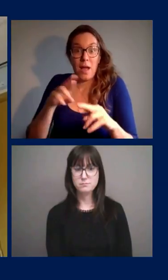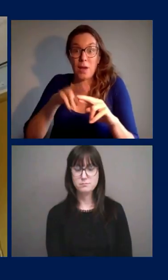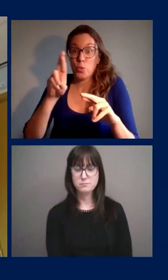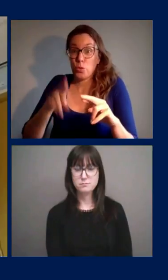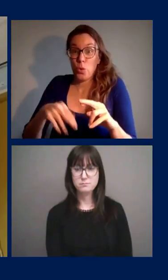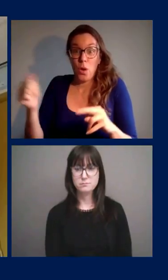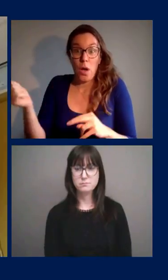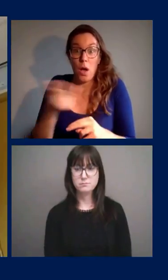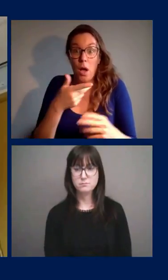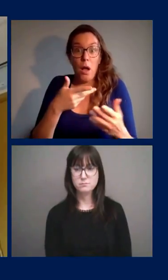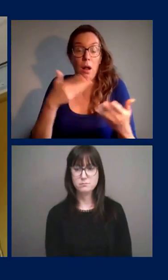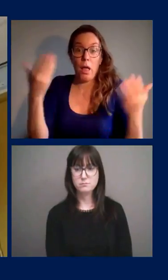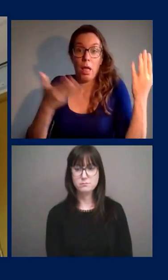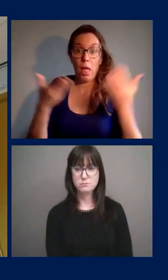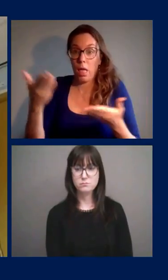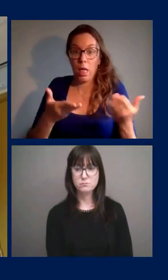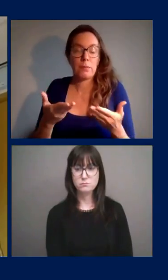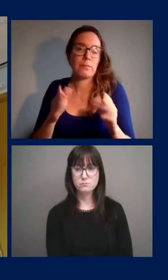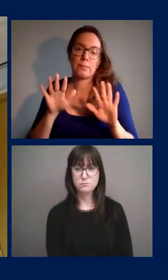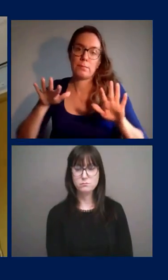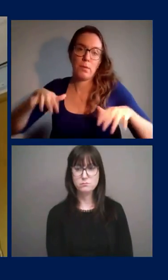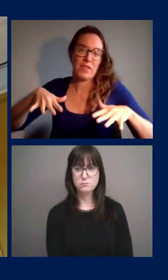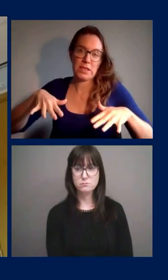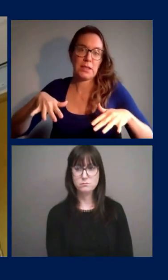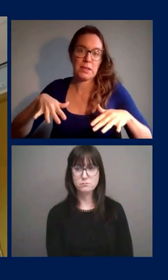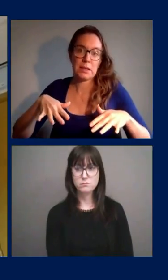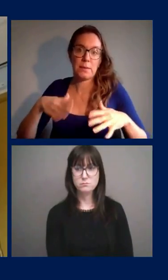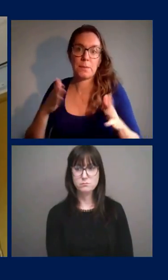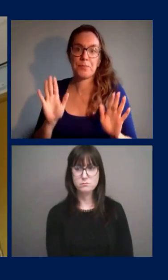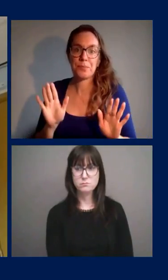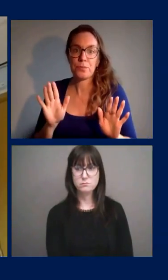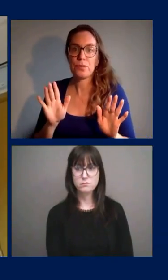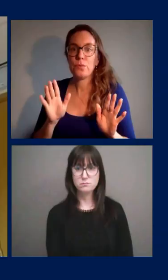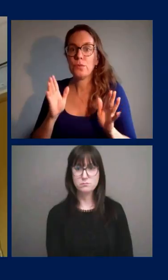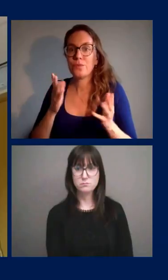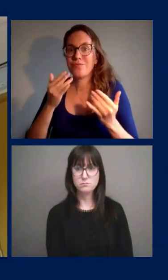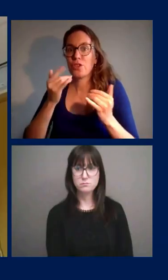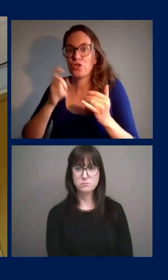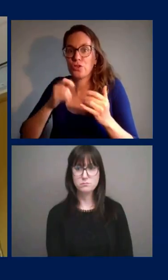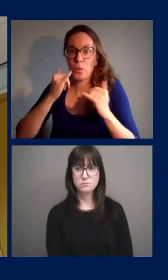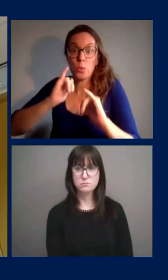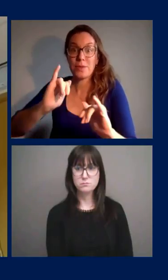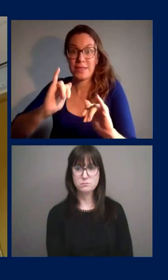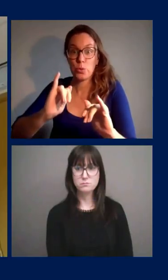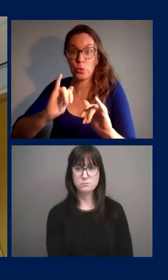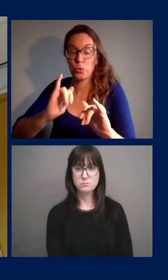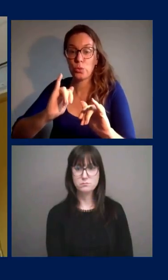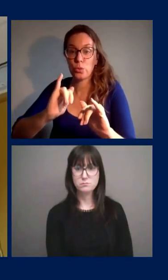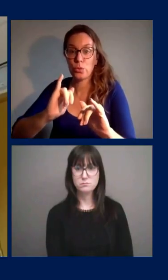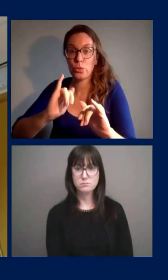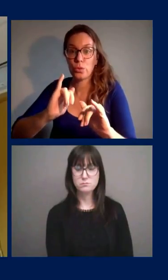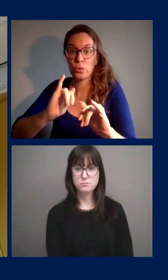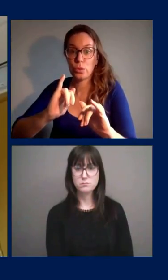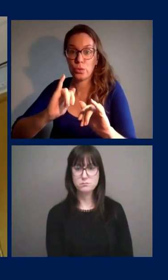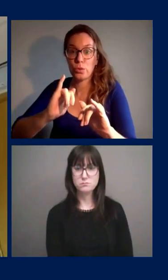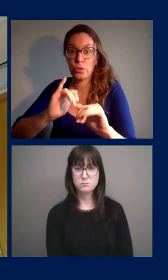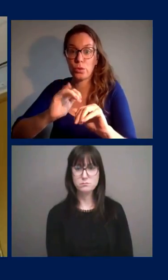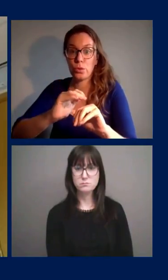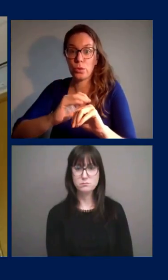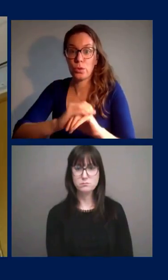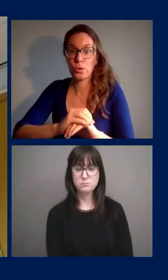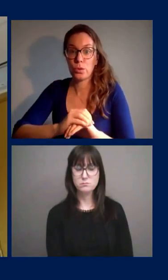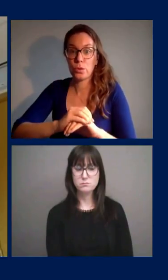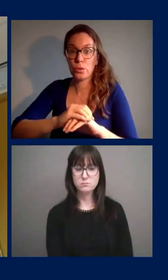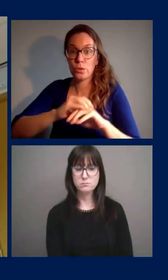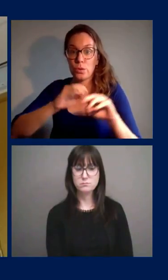we need to continue uh with the studies